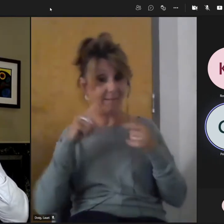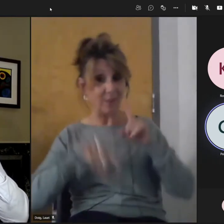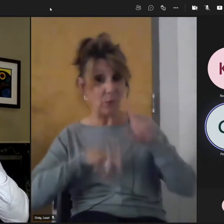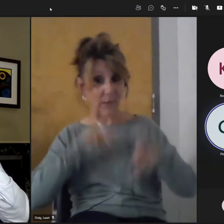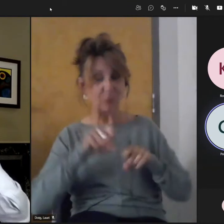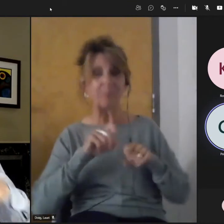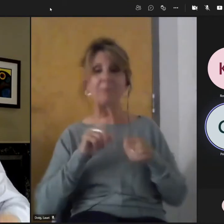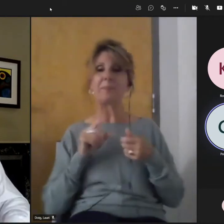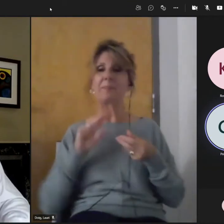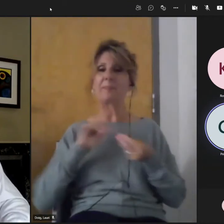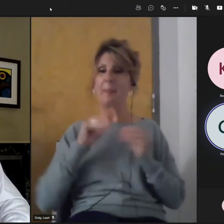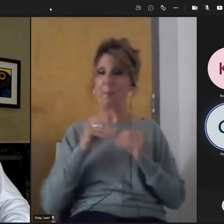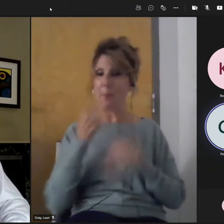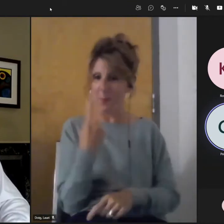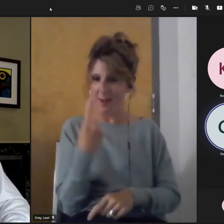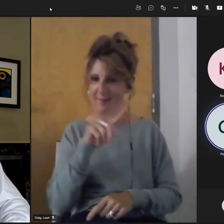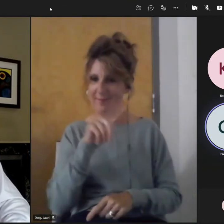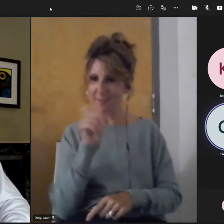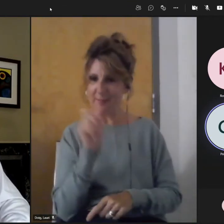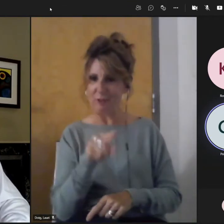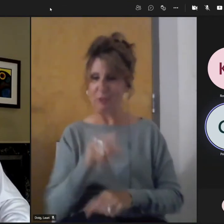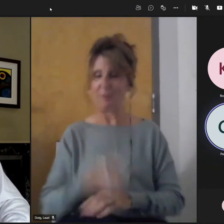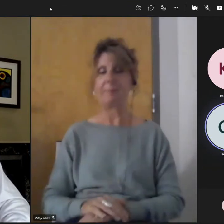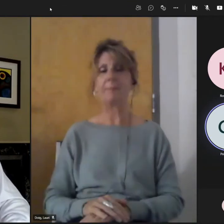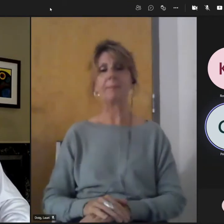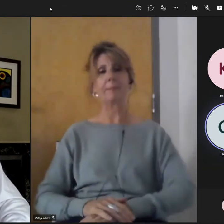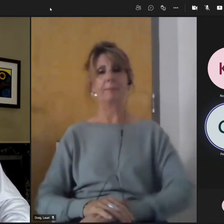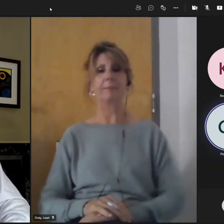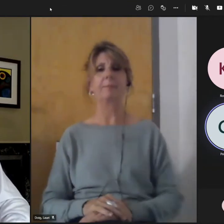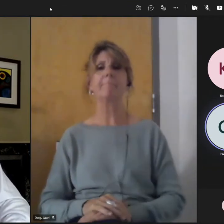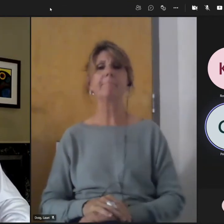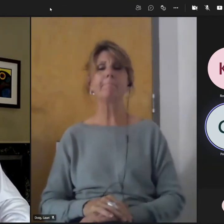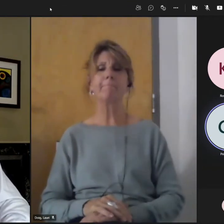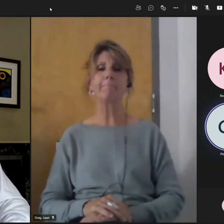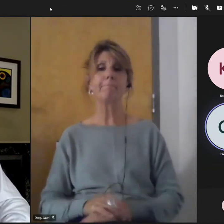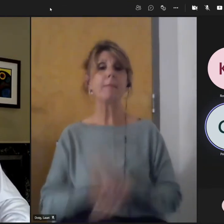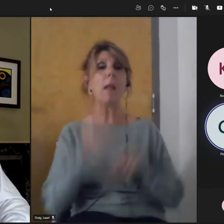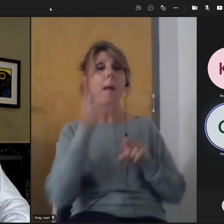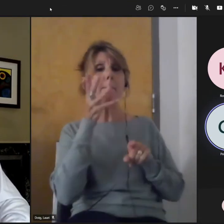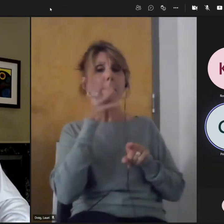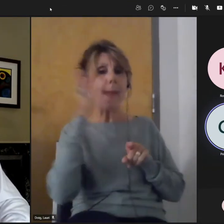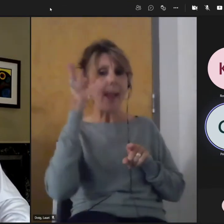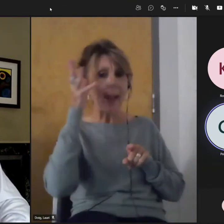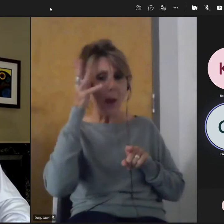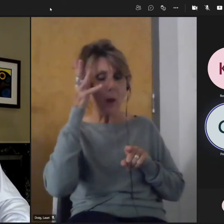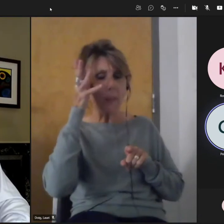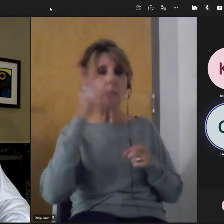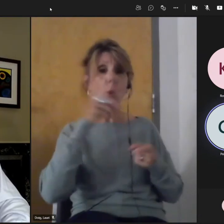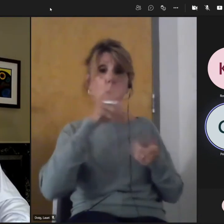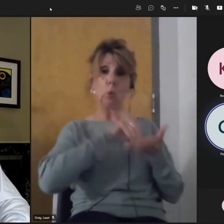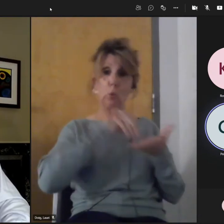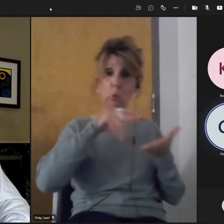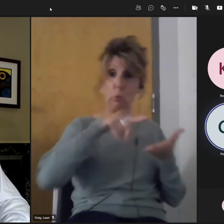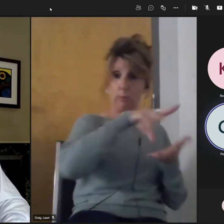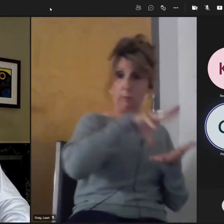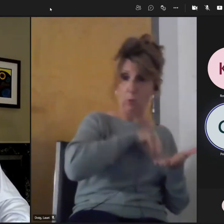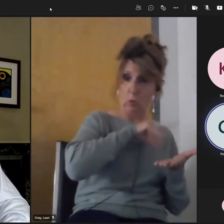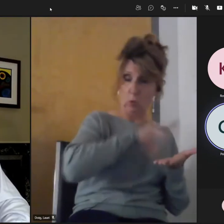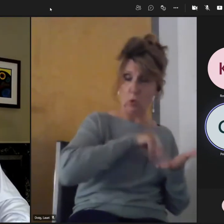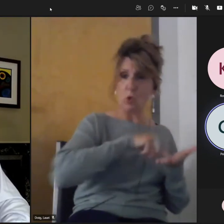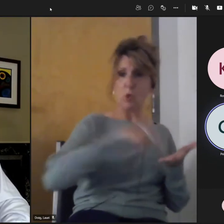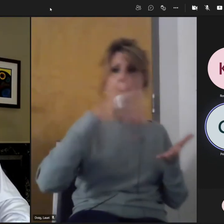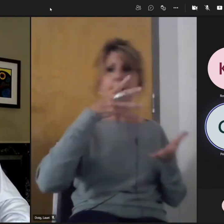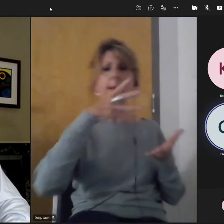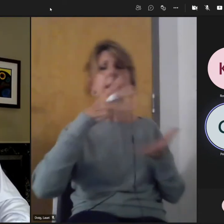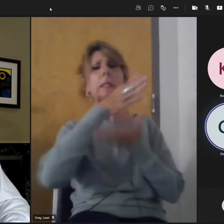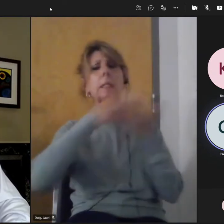question number one, how would you engage parents in student learning? We know that parents who are disengaged from the